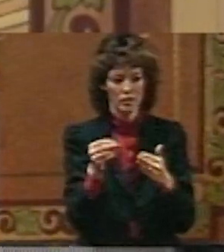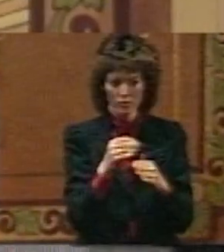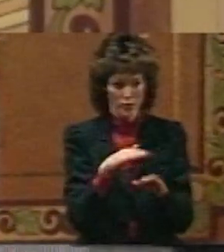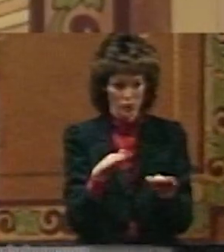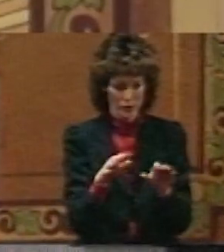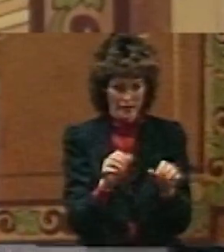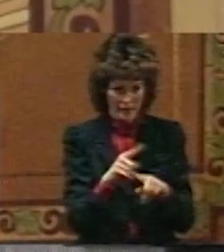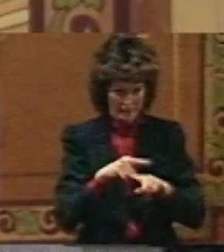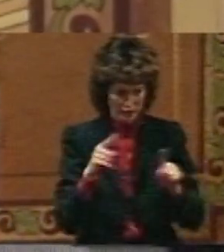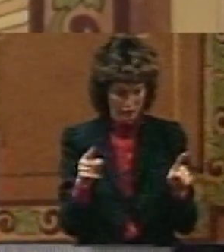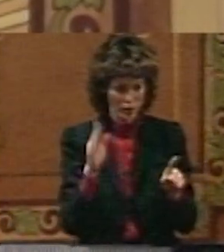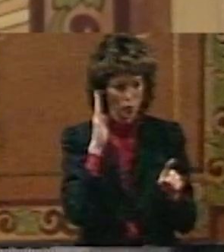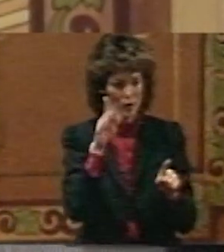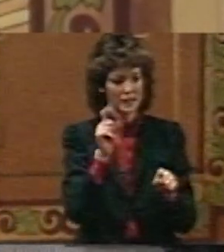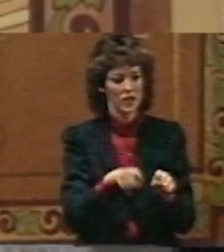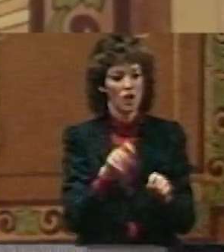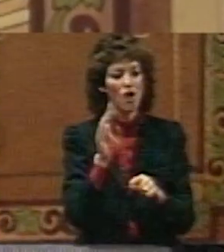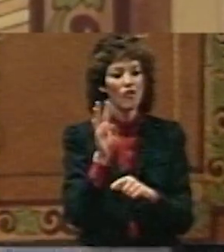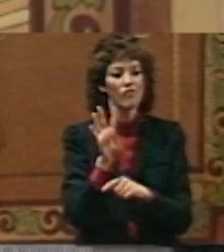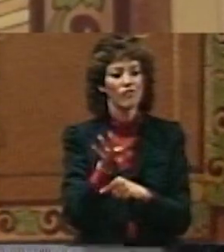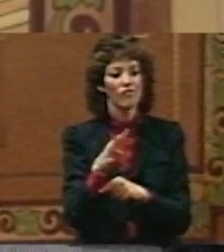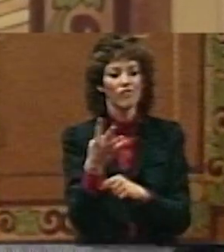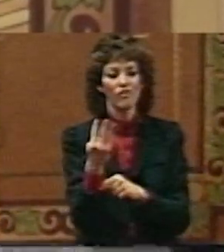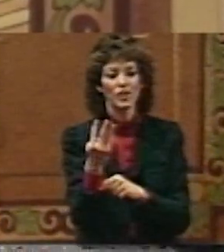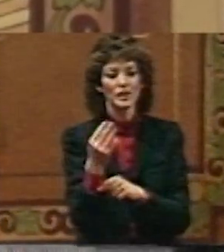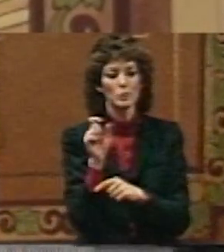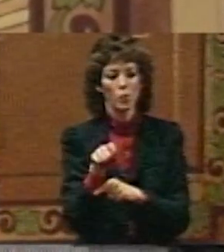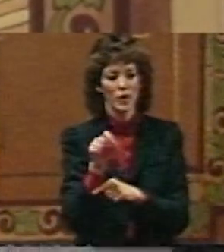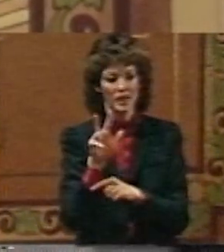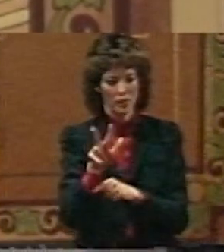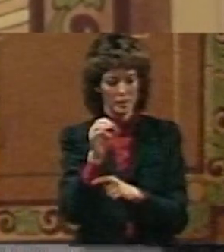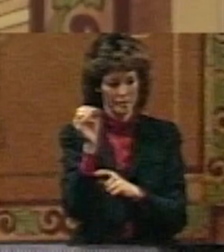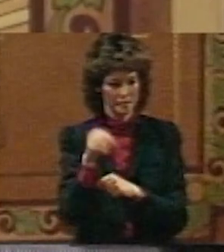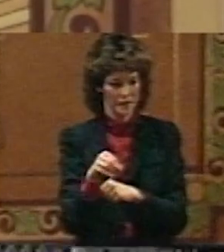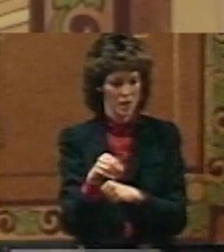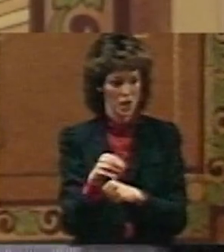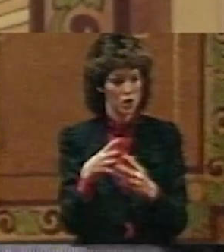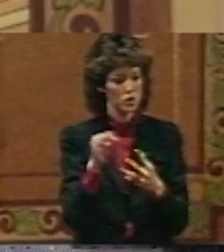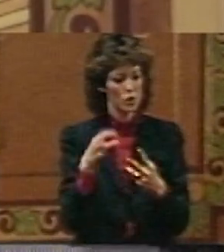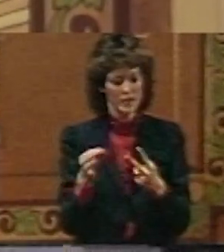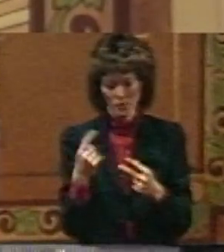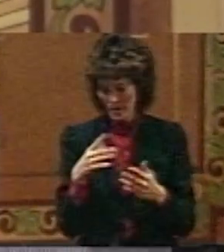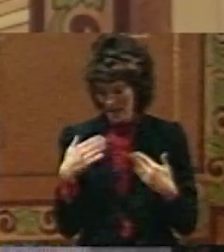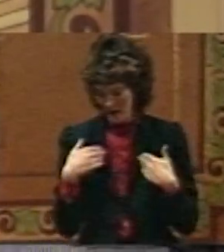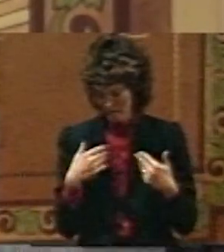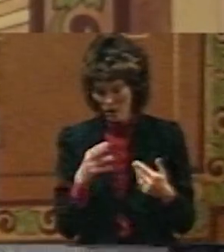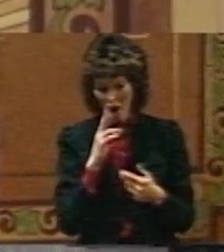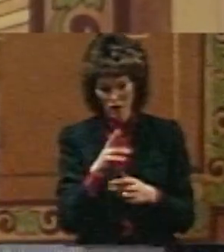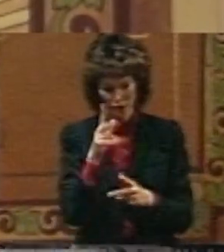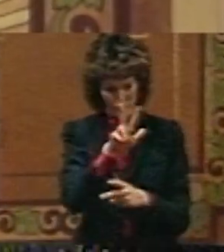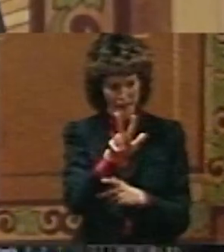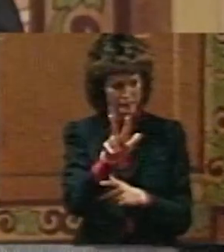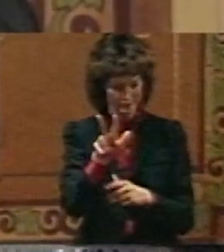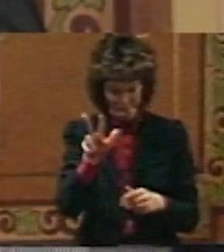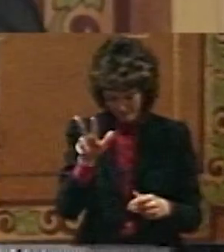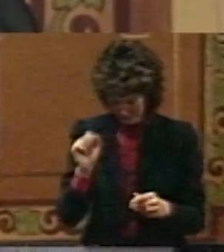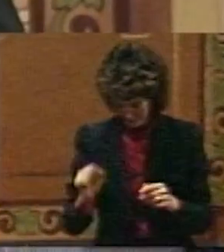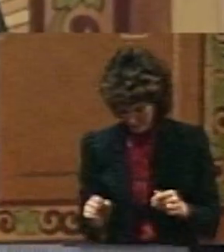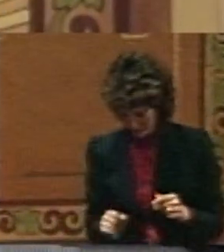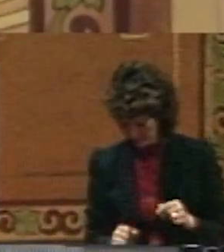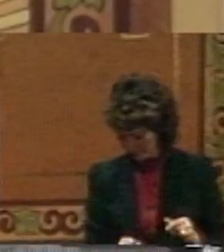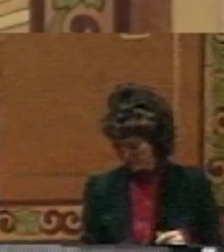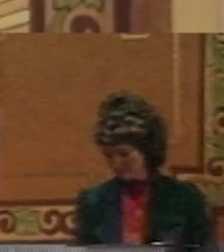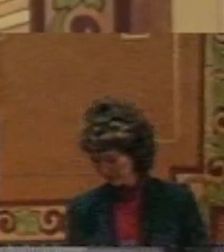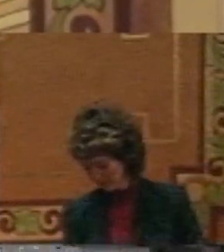And we will need $14.3. The choices that we have in this legislative session are three. Number